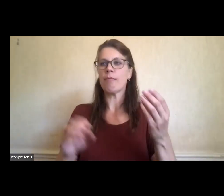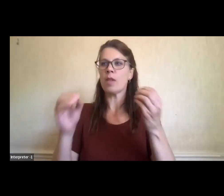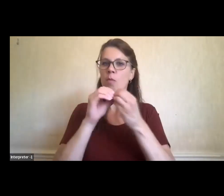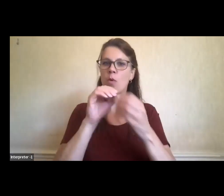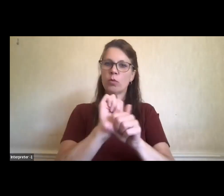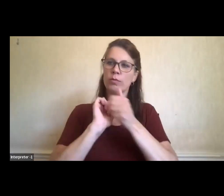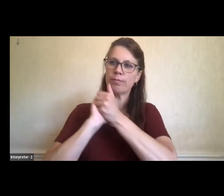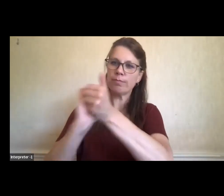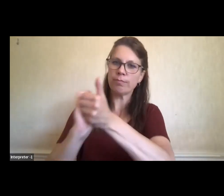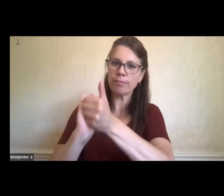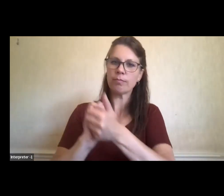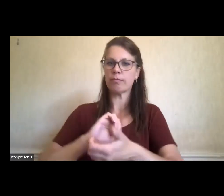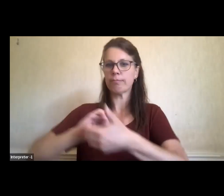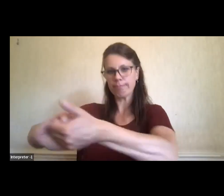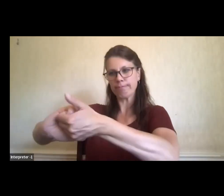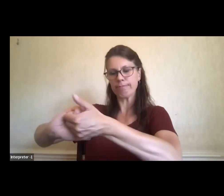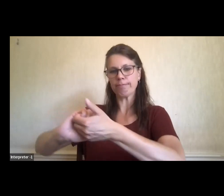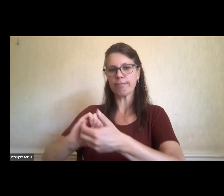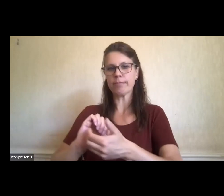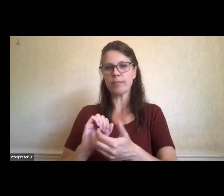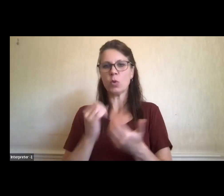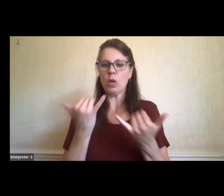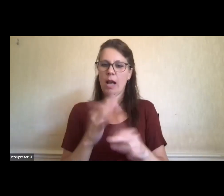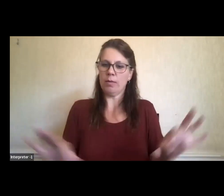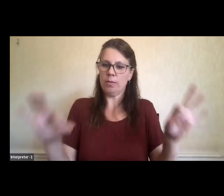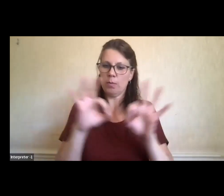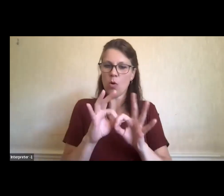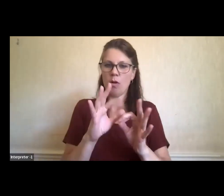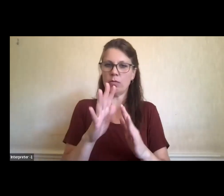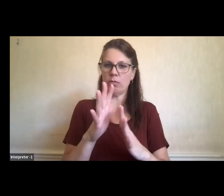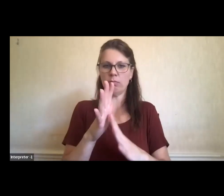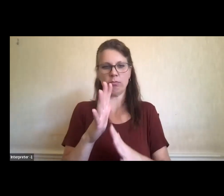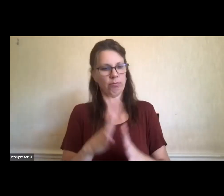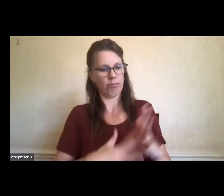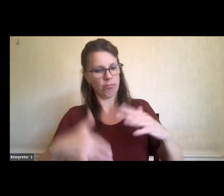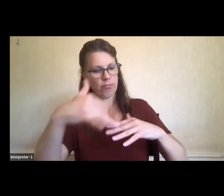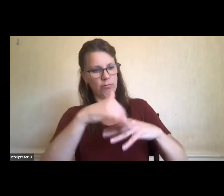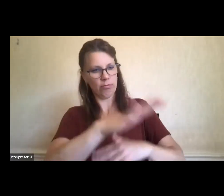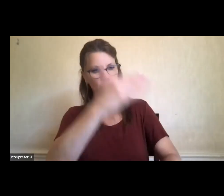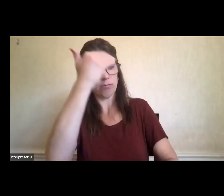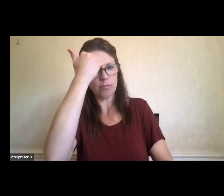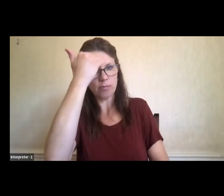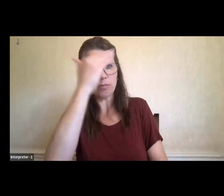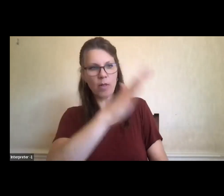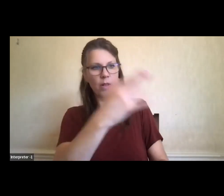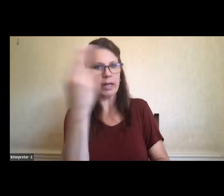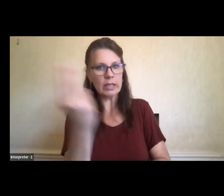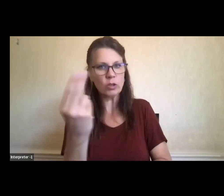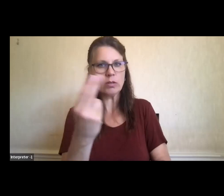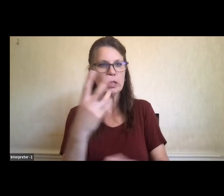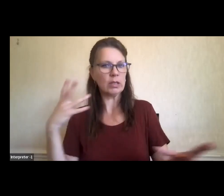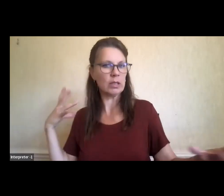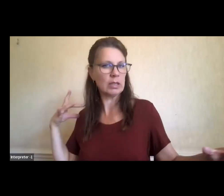incredibly important that we start looking at how we can bring Indigenous knowledge into all aspects of our work in our lives. And